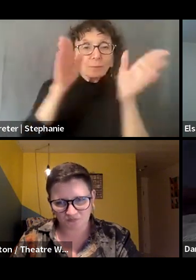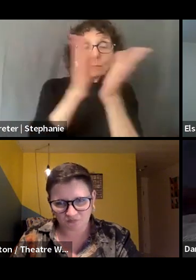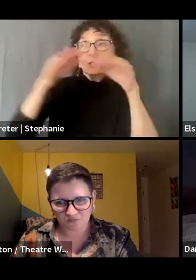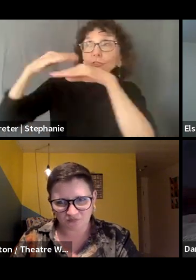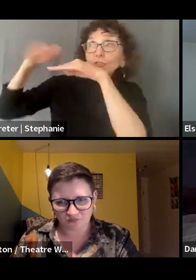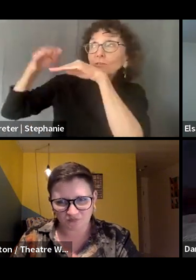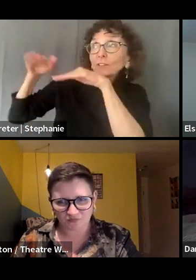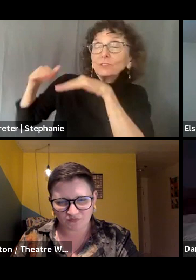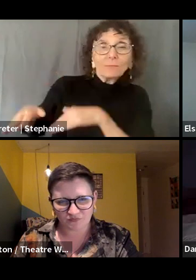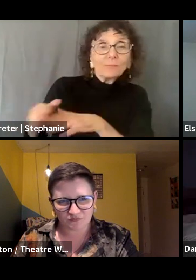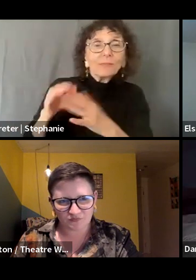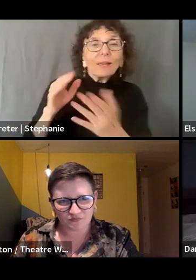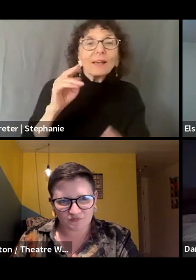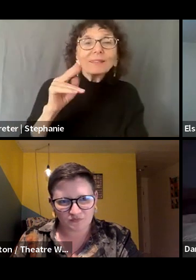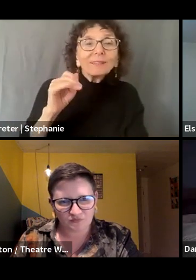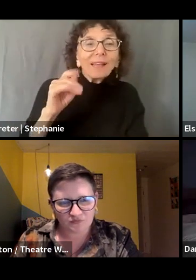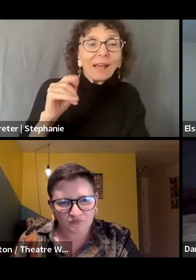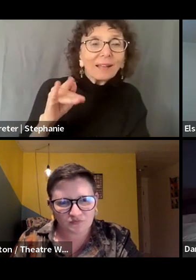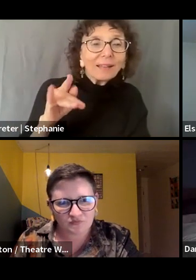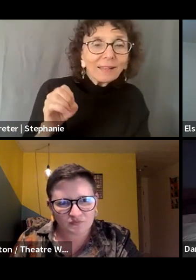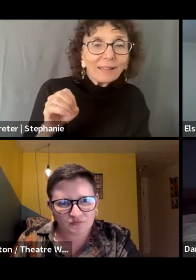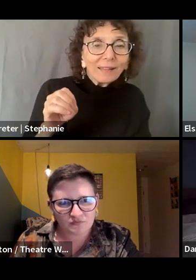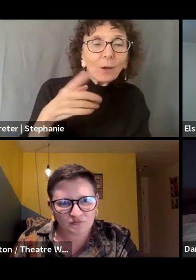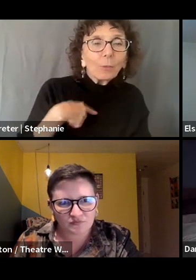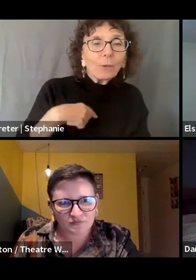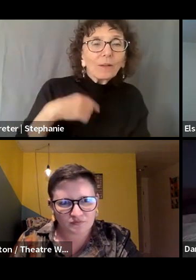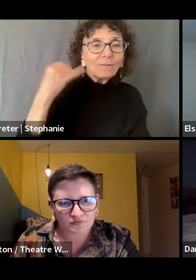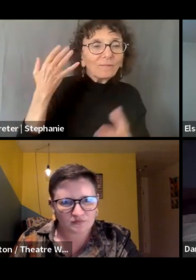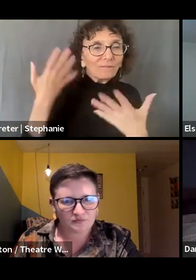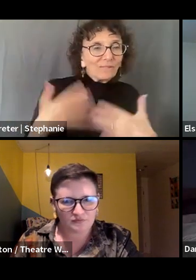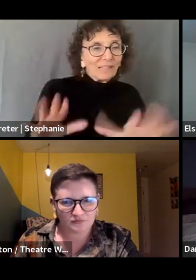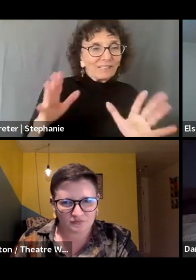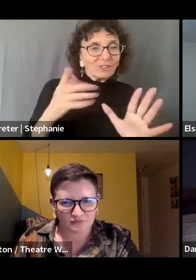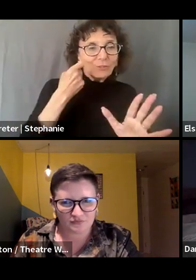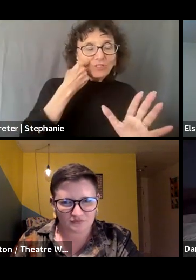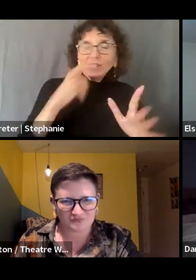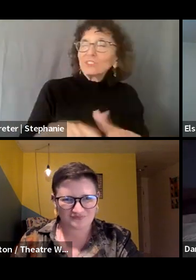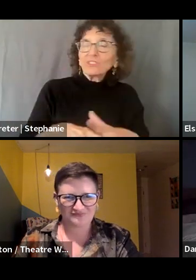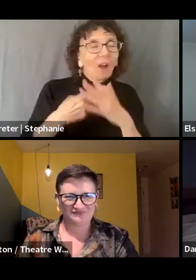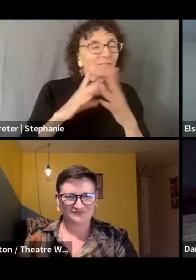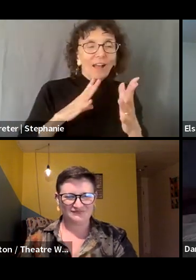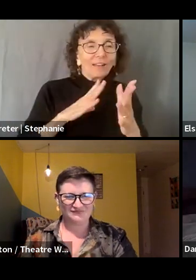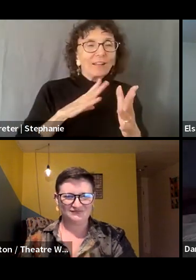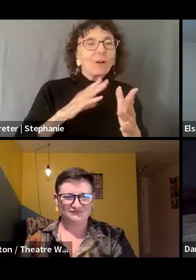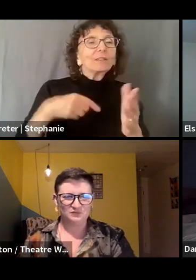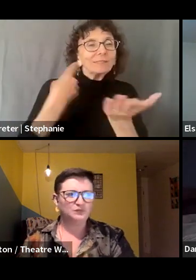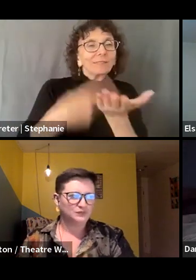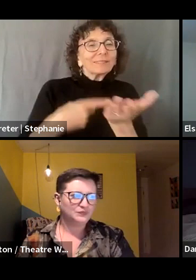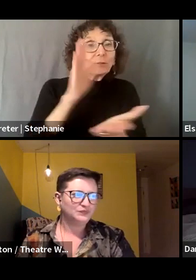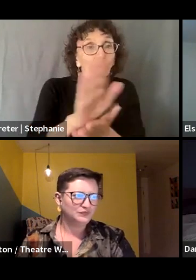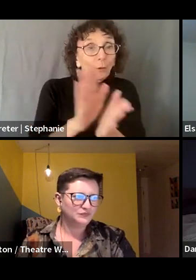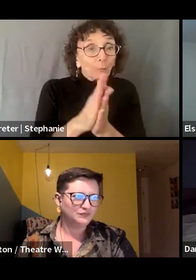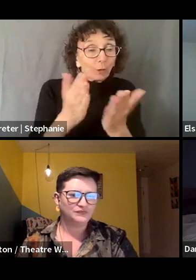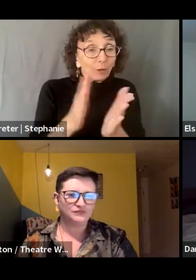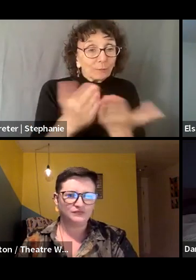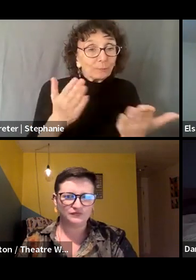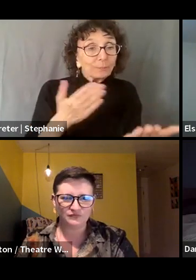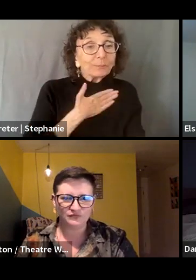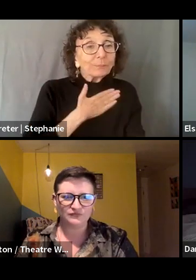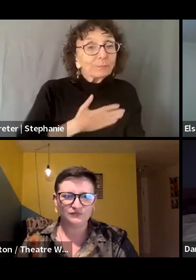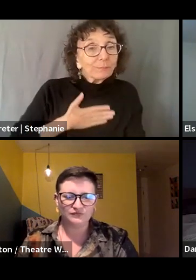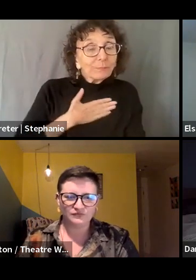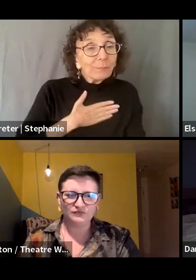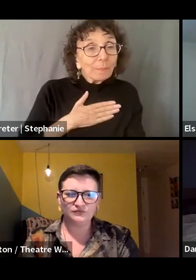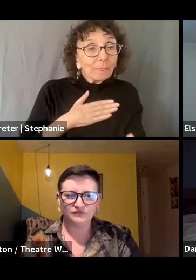Thank you. And Natalie, since, uh, we finished with you and you've, you've teed it up, let's start by talking about the book. If you would please, um, tell